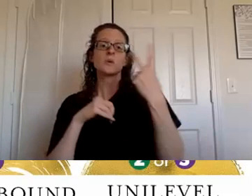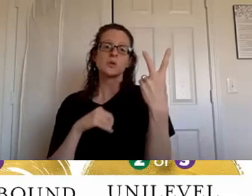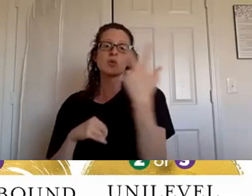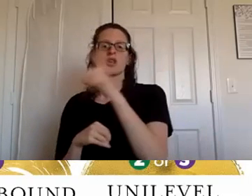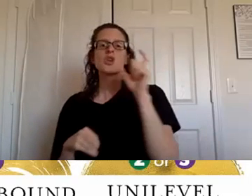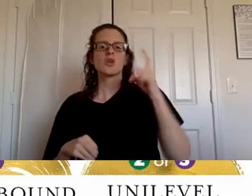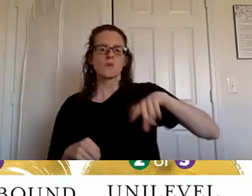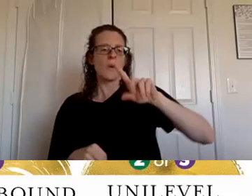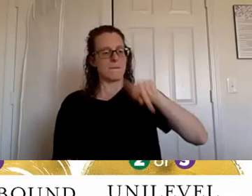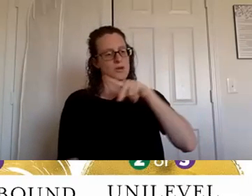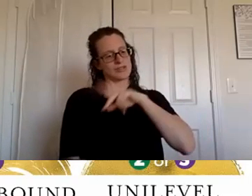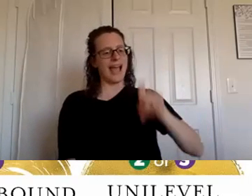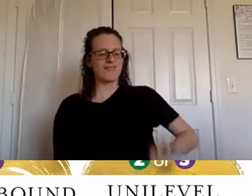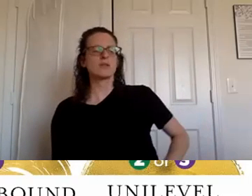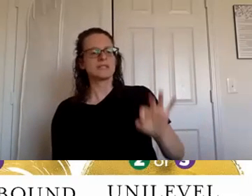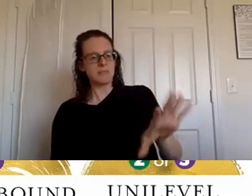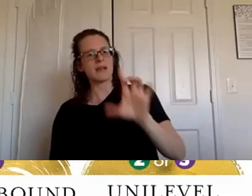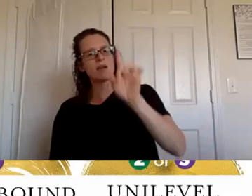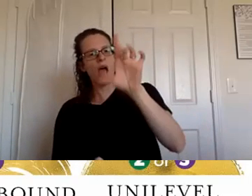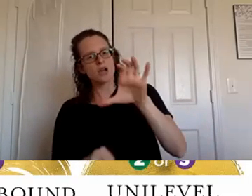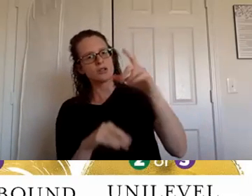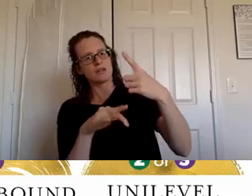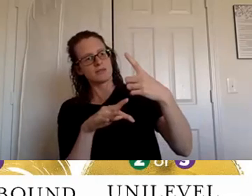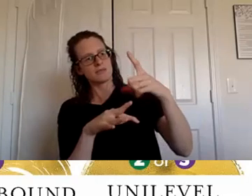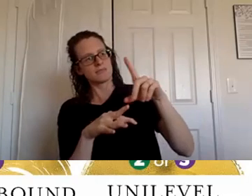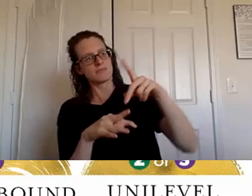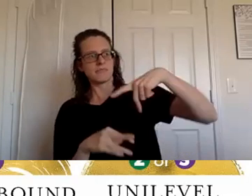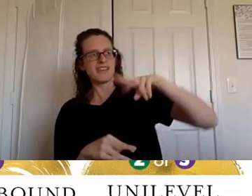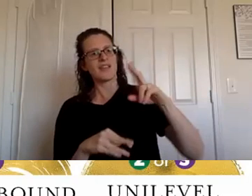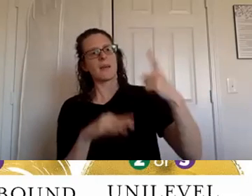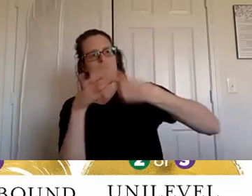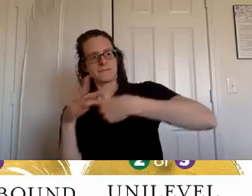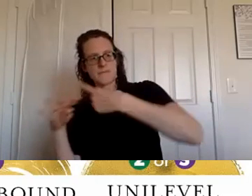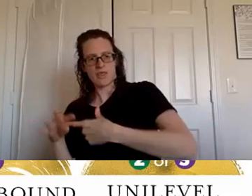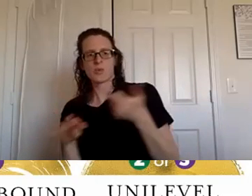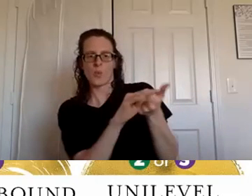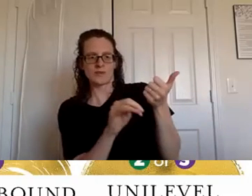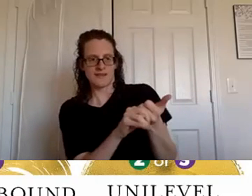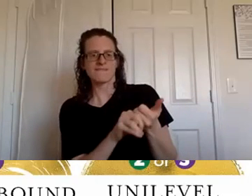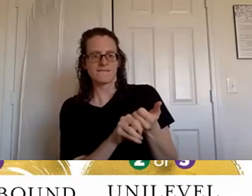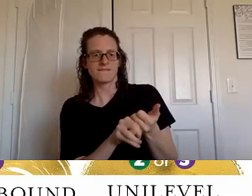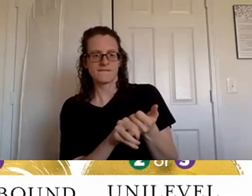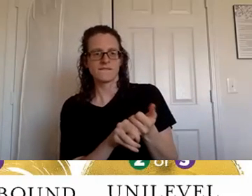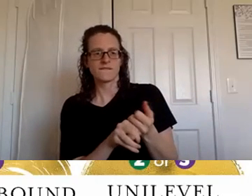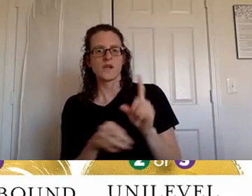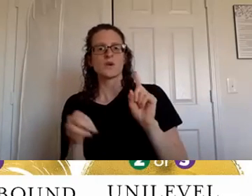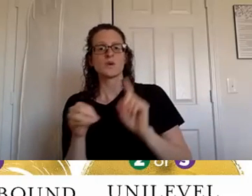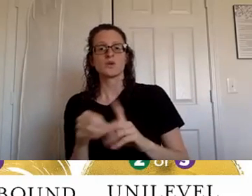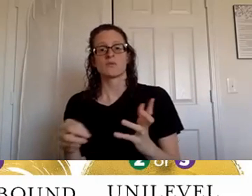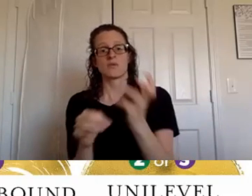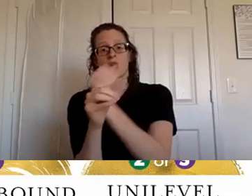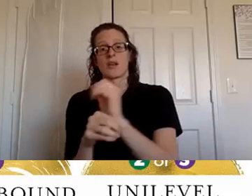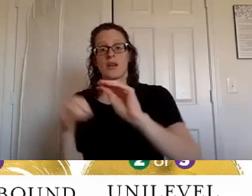have to have 100 pv that you have purchased that month um to get the silver bound bonuses